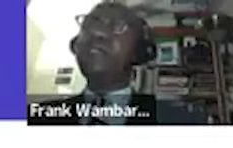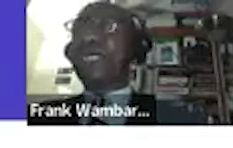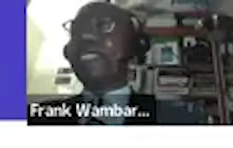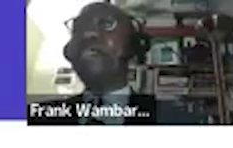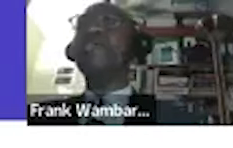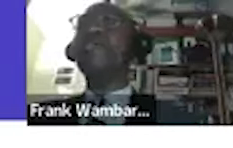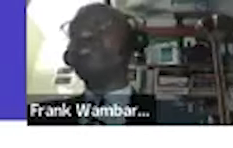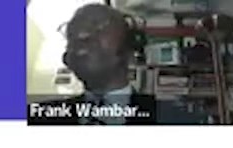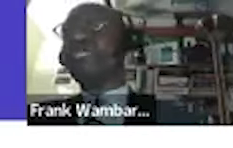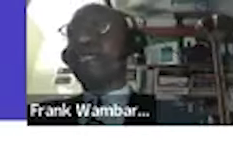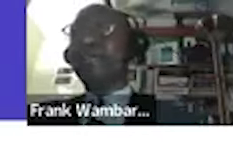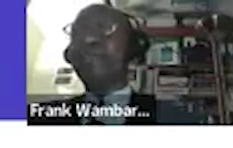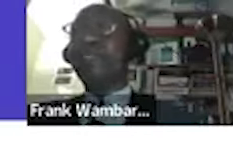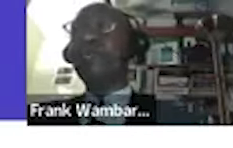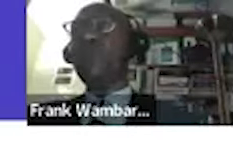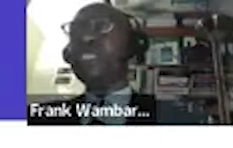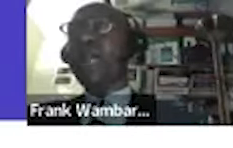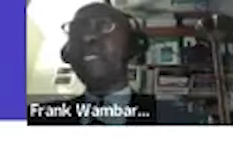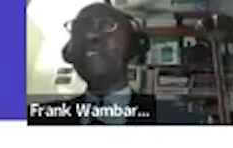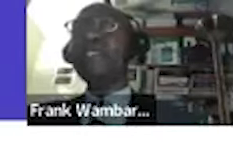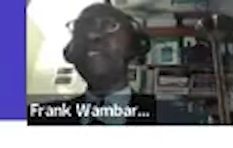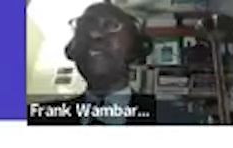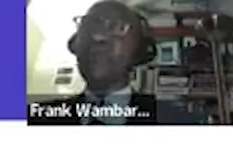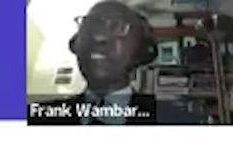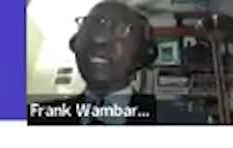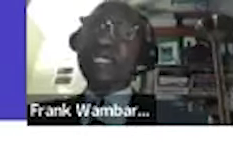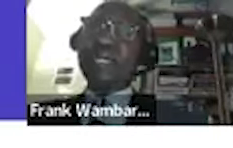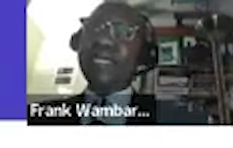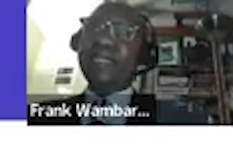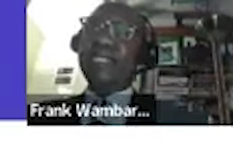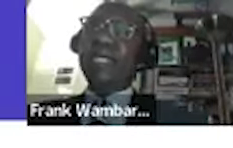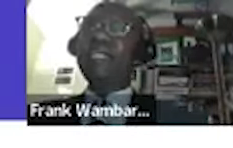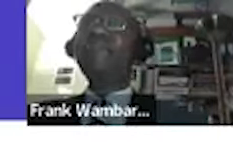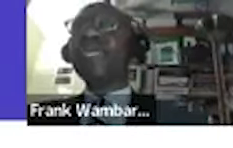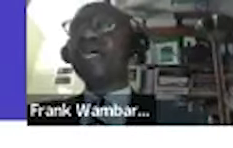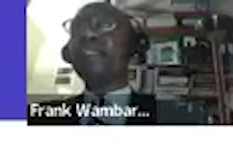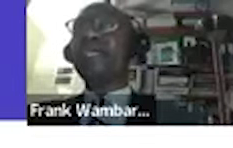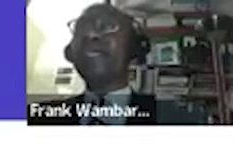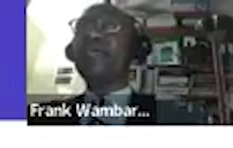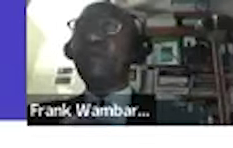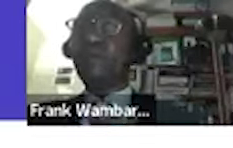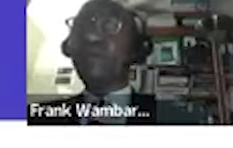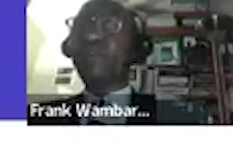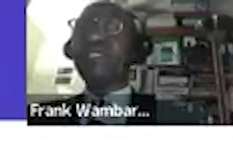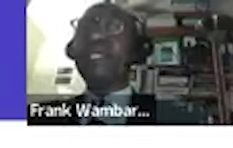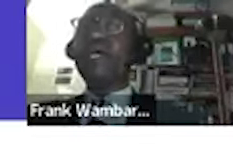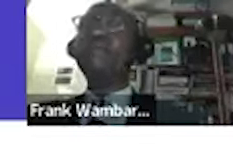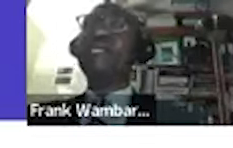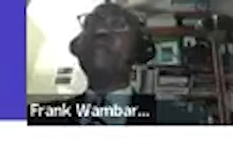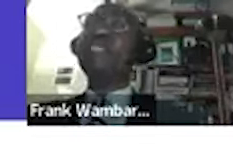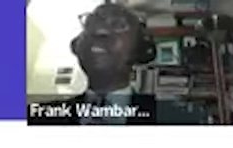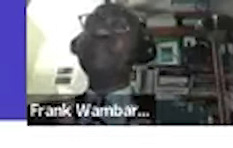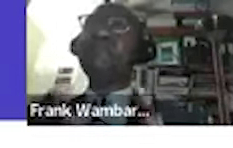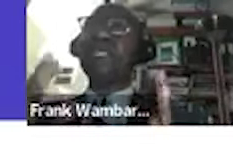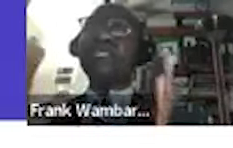accompany him to canada was not there so what happened he was arrested and then from there the home office here